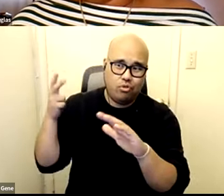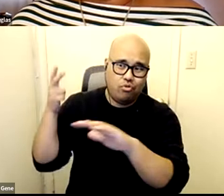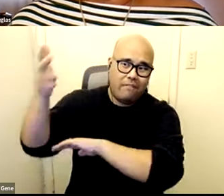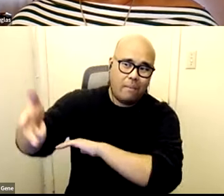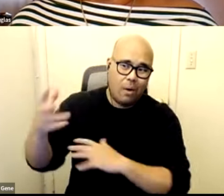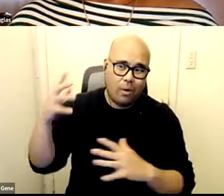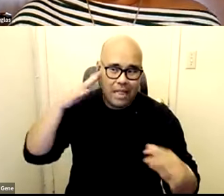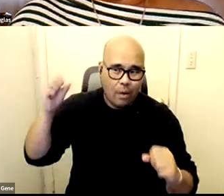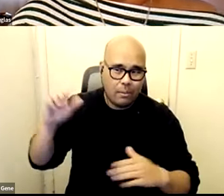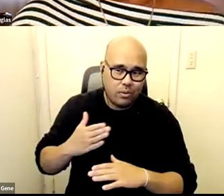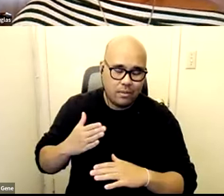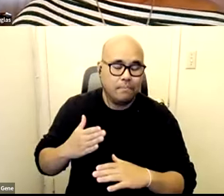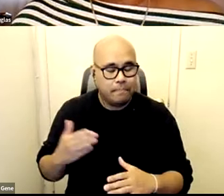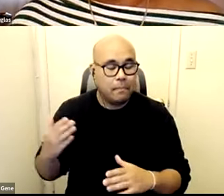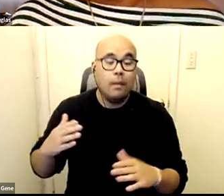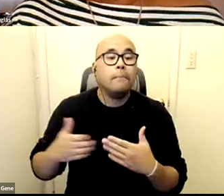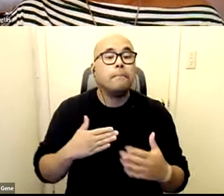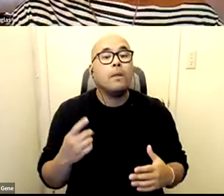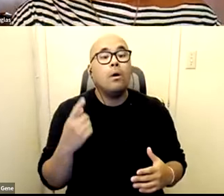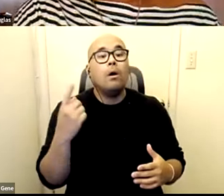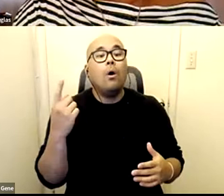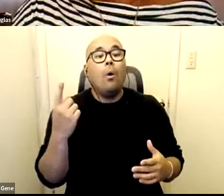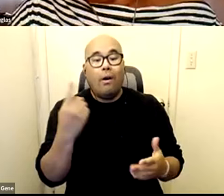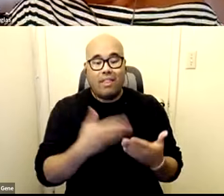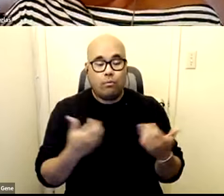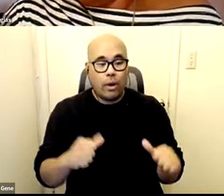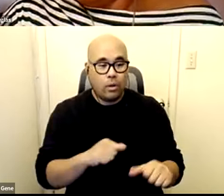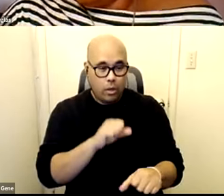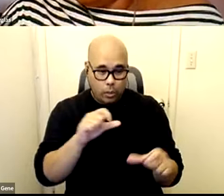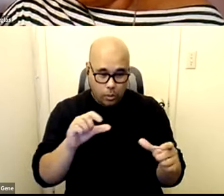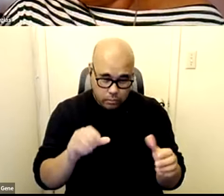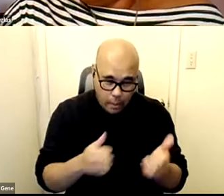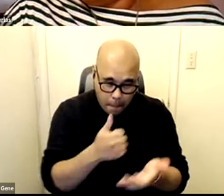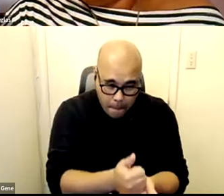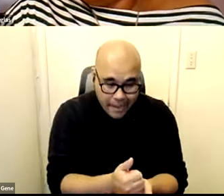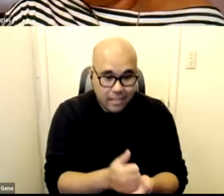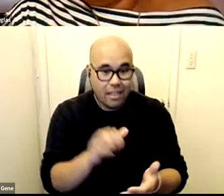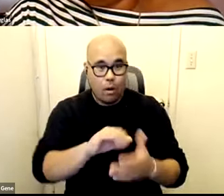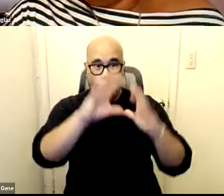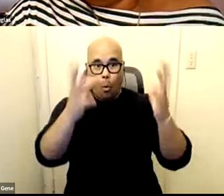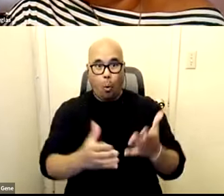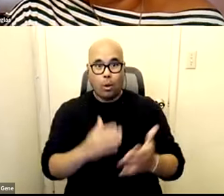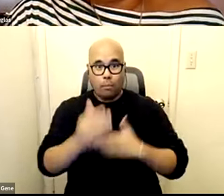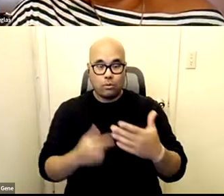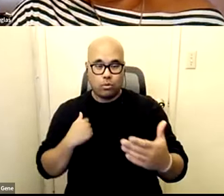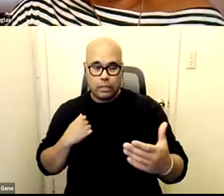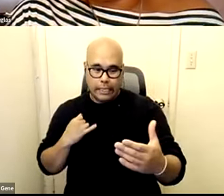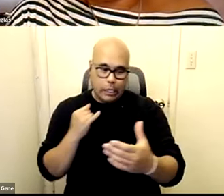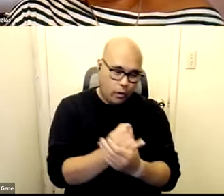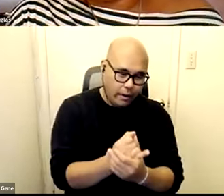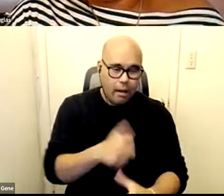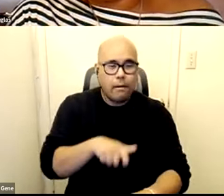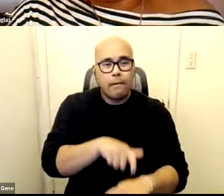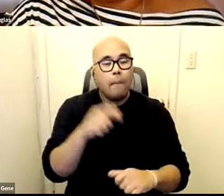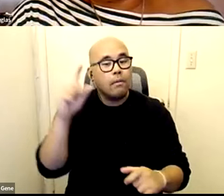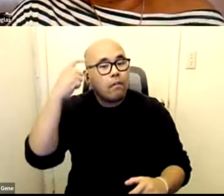um one thing we've been trying to work on is intervening in that whole process when a government is is like procuring